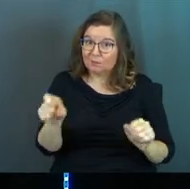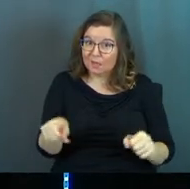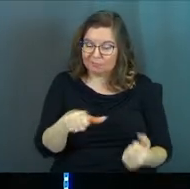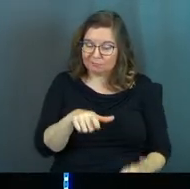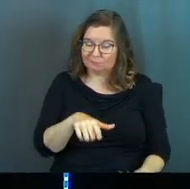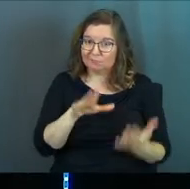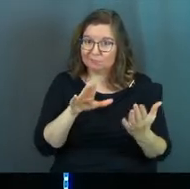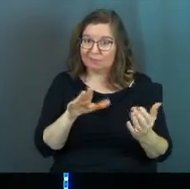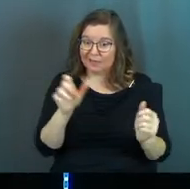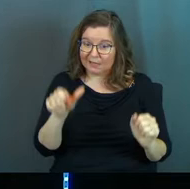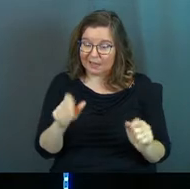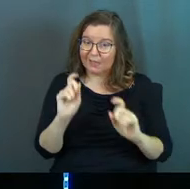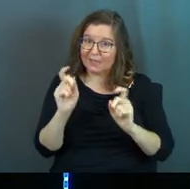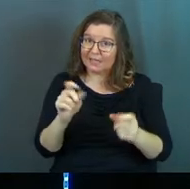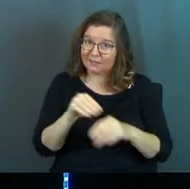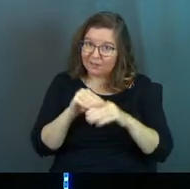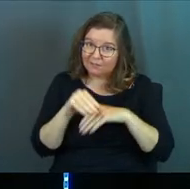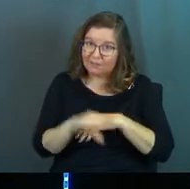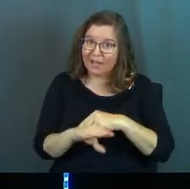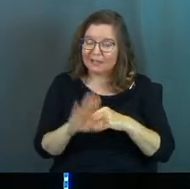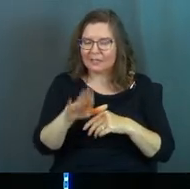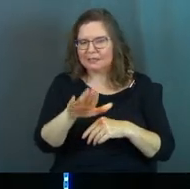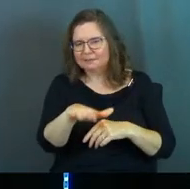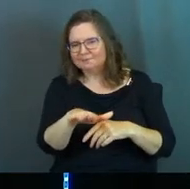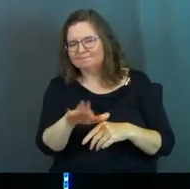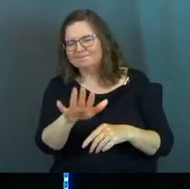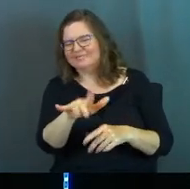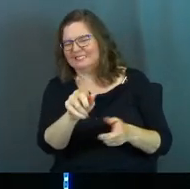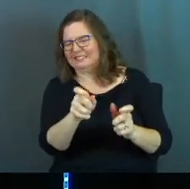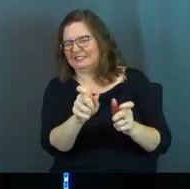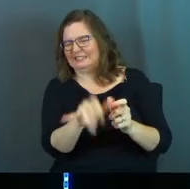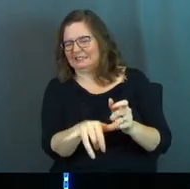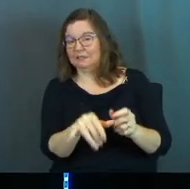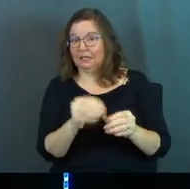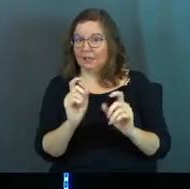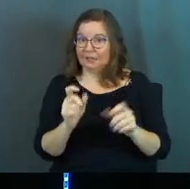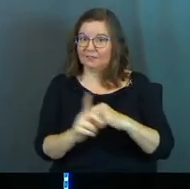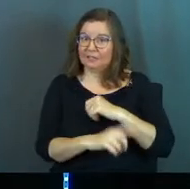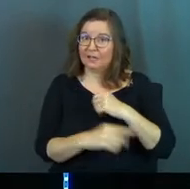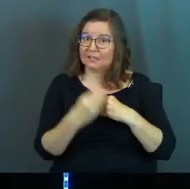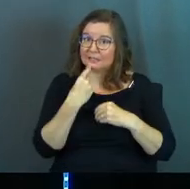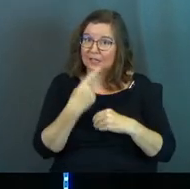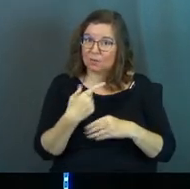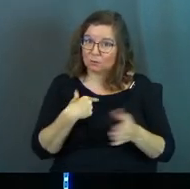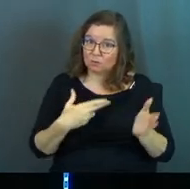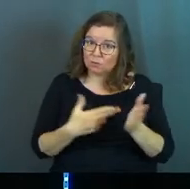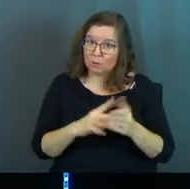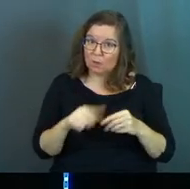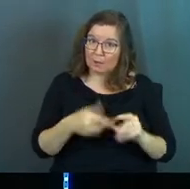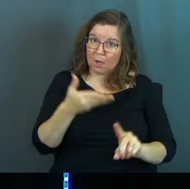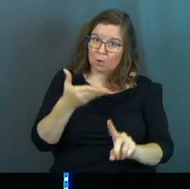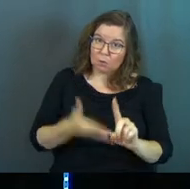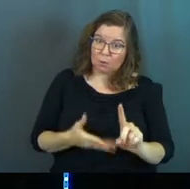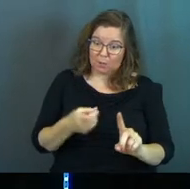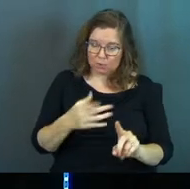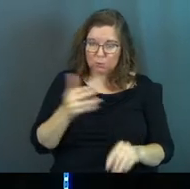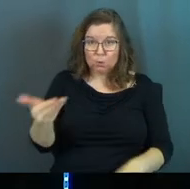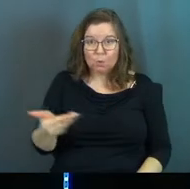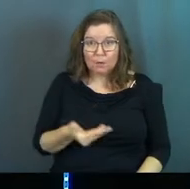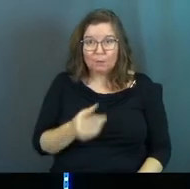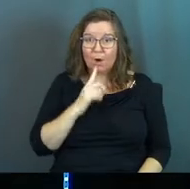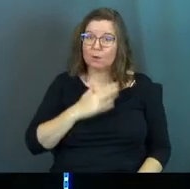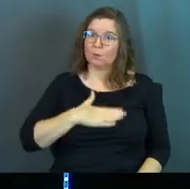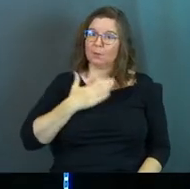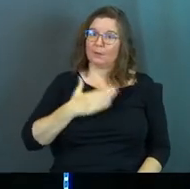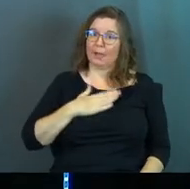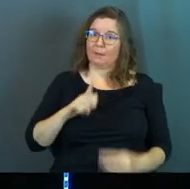face and can they give advice, can they give correction, can they give discipline into your life and tell you the truth about you and do you welcome it?